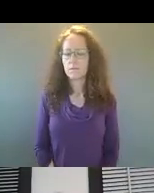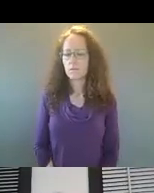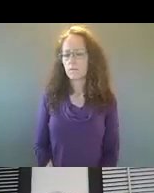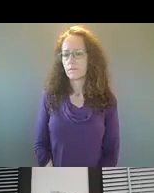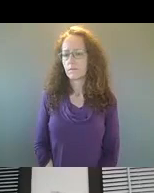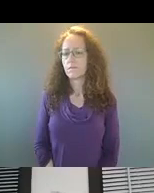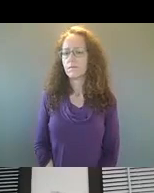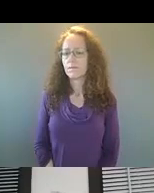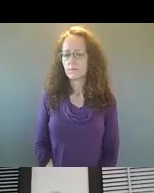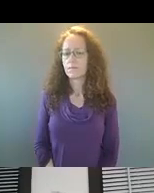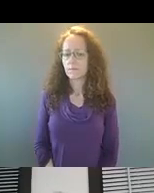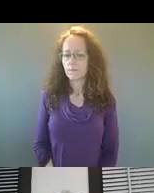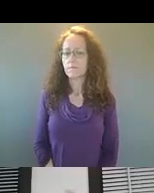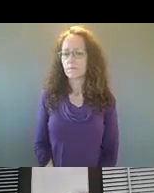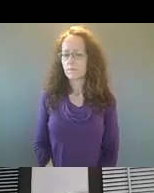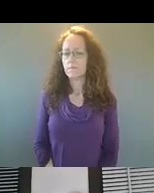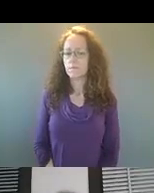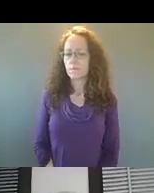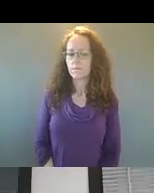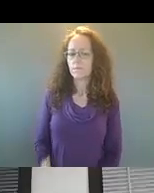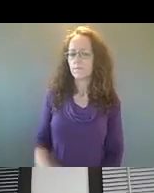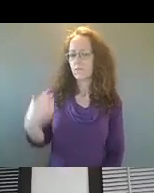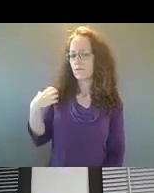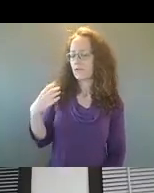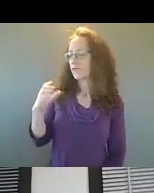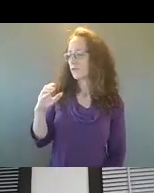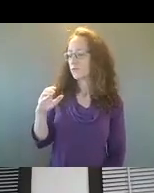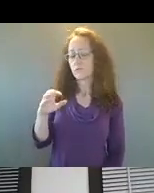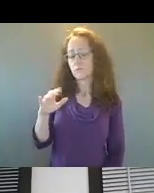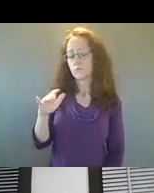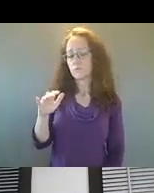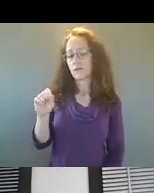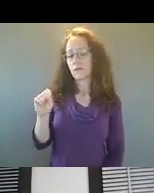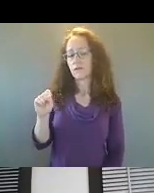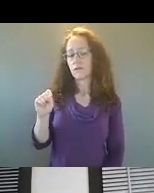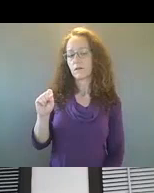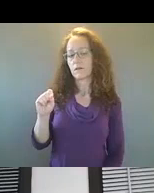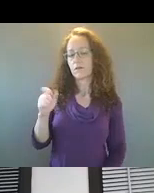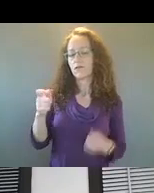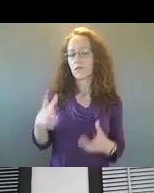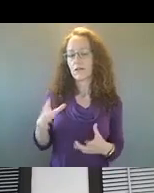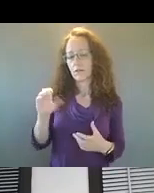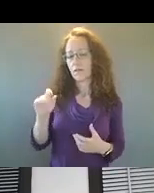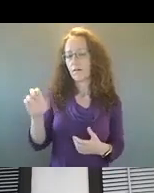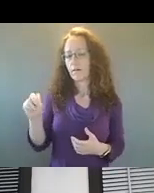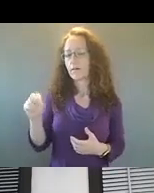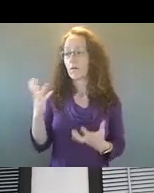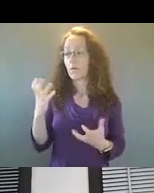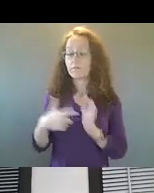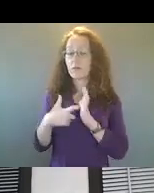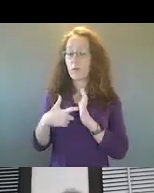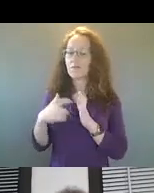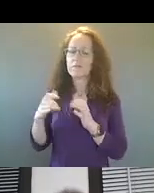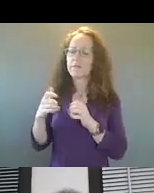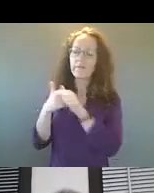So, we are following the advice of Cure Violence and requiring a consistent uniform, so we want to